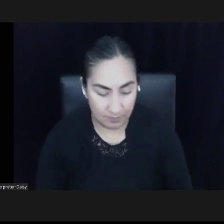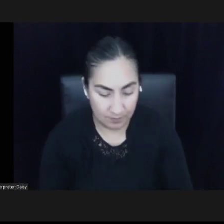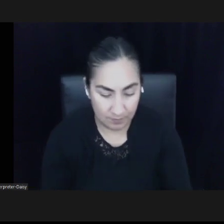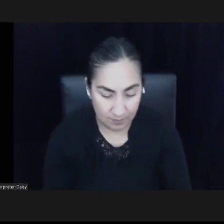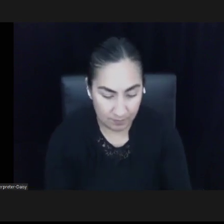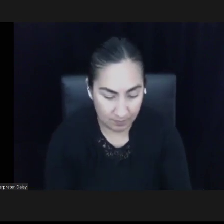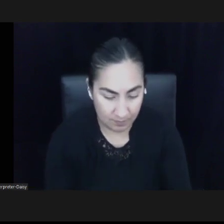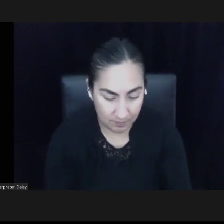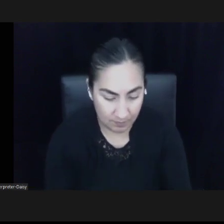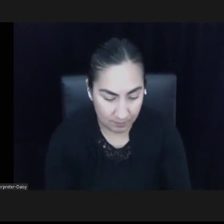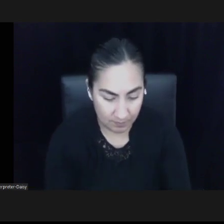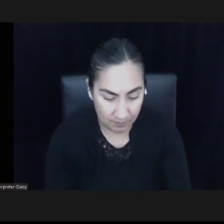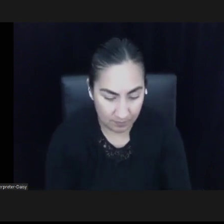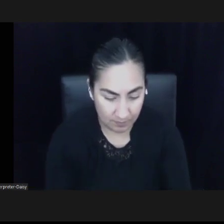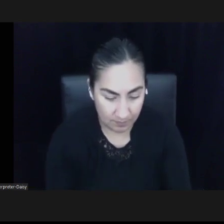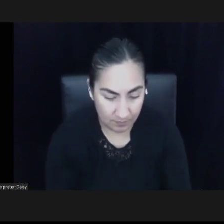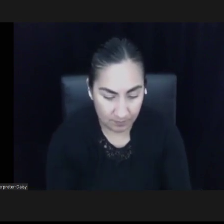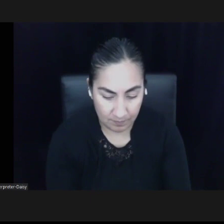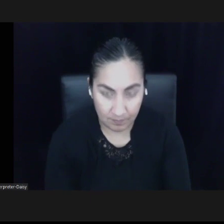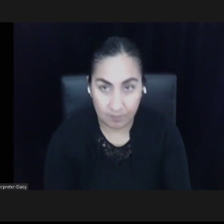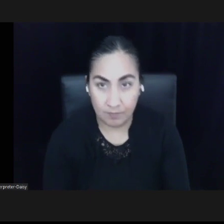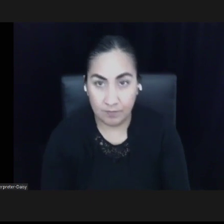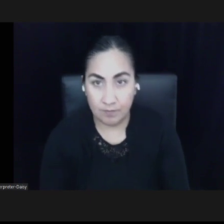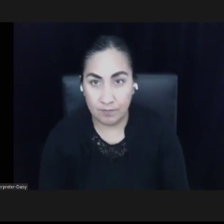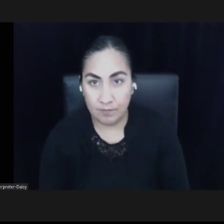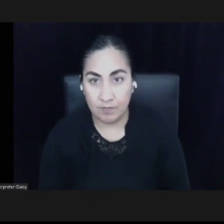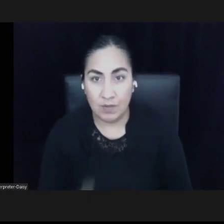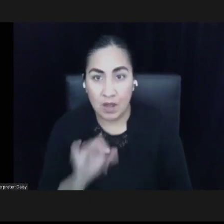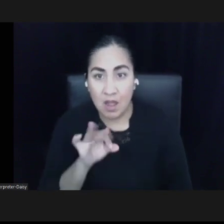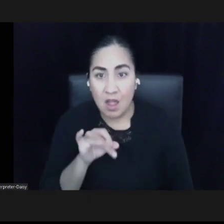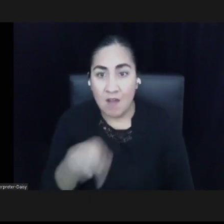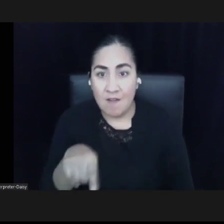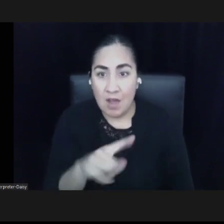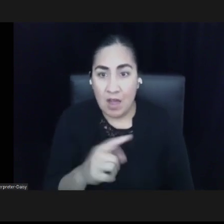Great. If anyone else wants to add on to that, I did get another question about